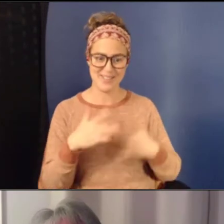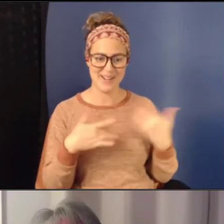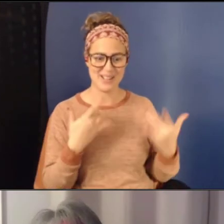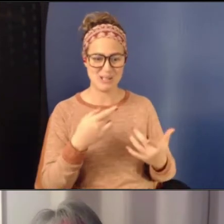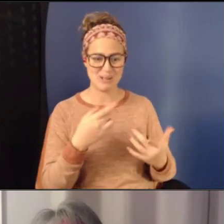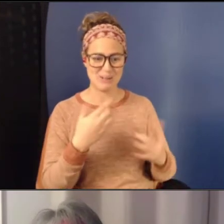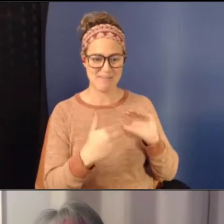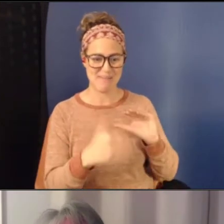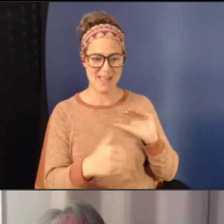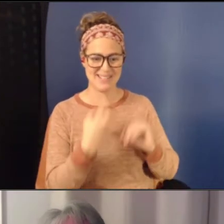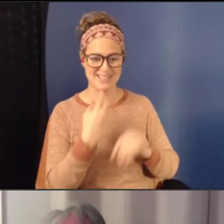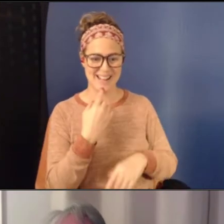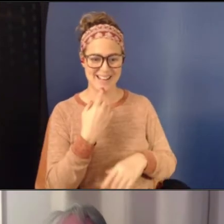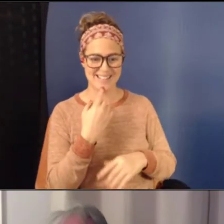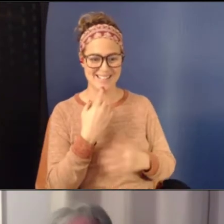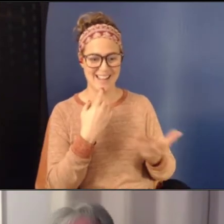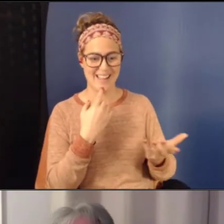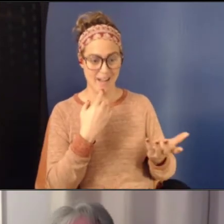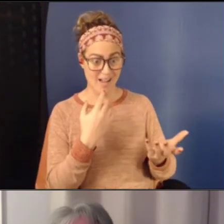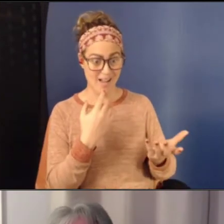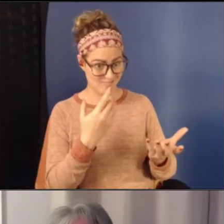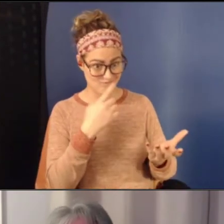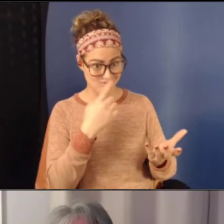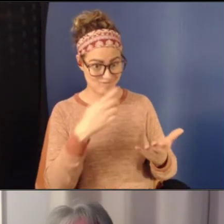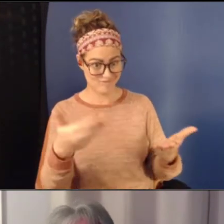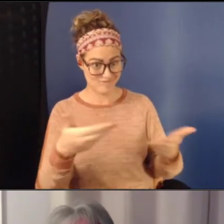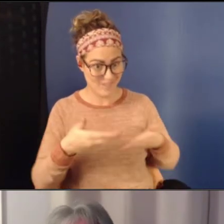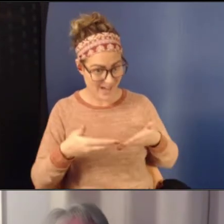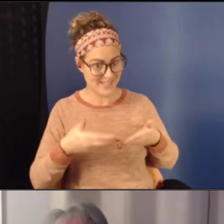to bring you on and let's talk about this article.